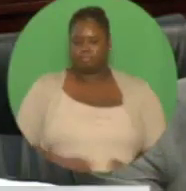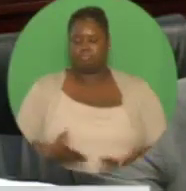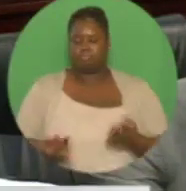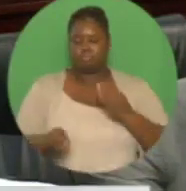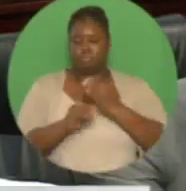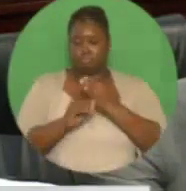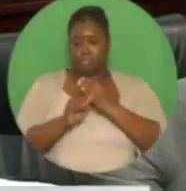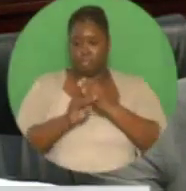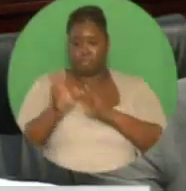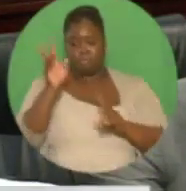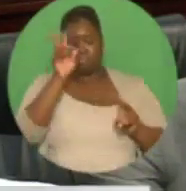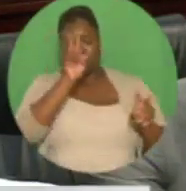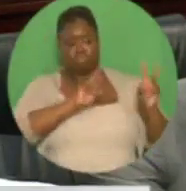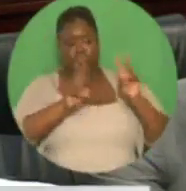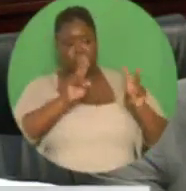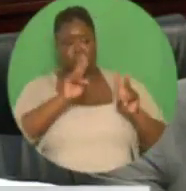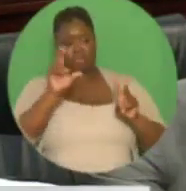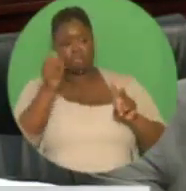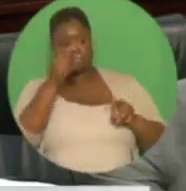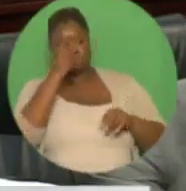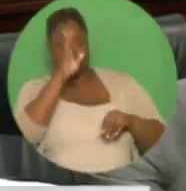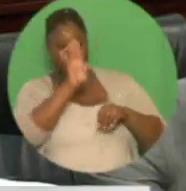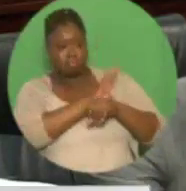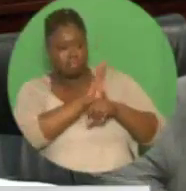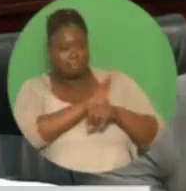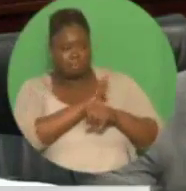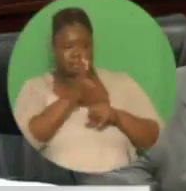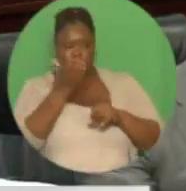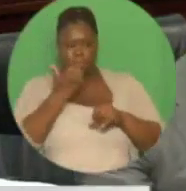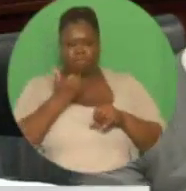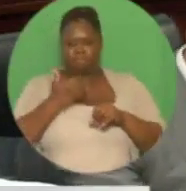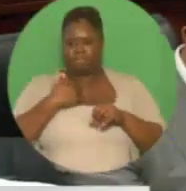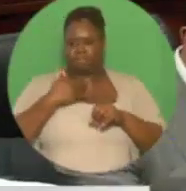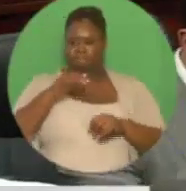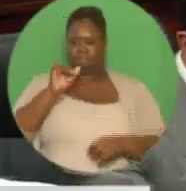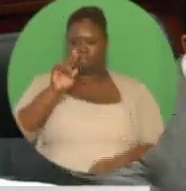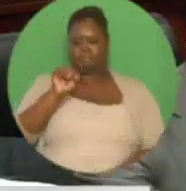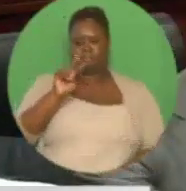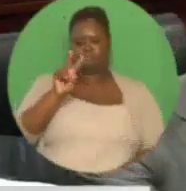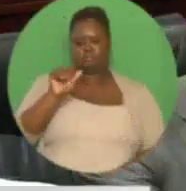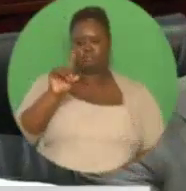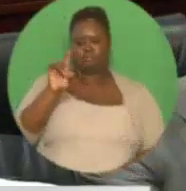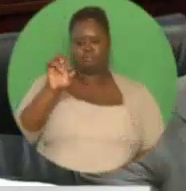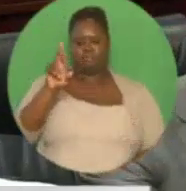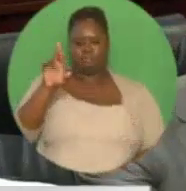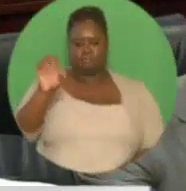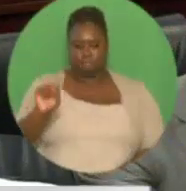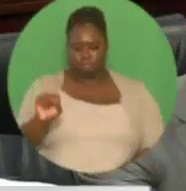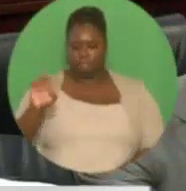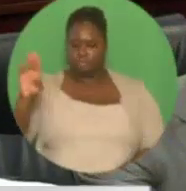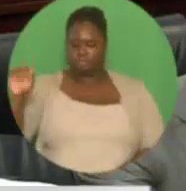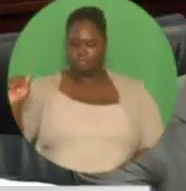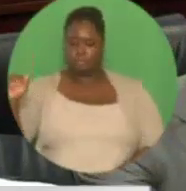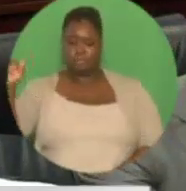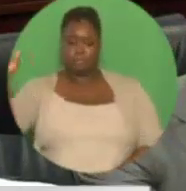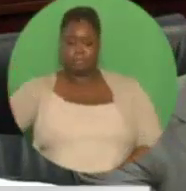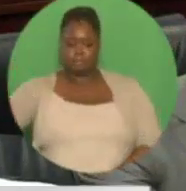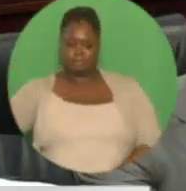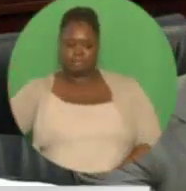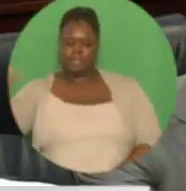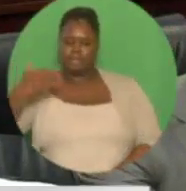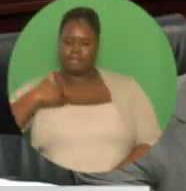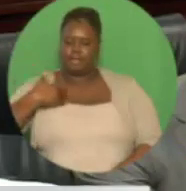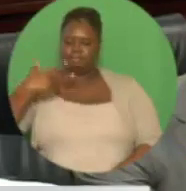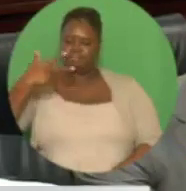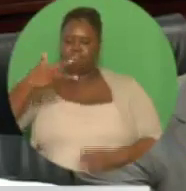ferry terminal at Invaders Bay. Creative industries. We have been facilitating the development of our creative industry sector.